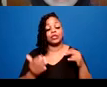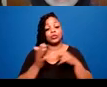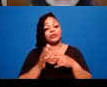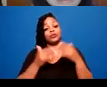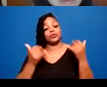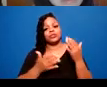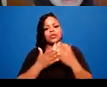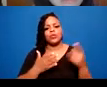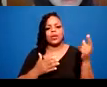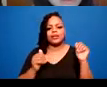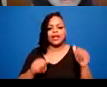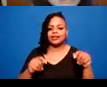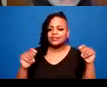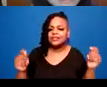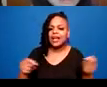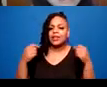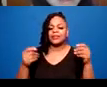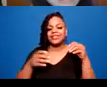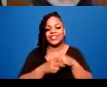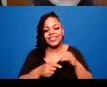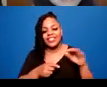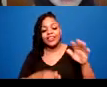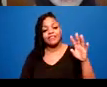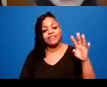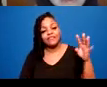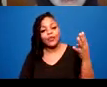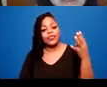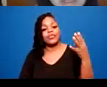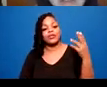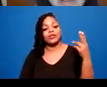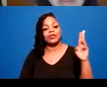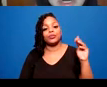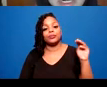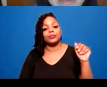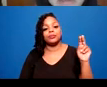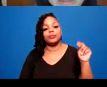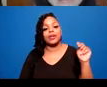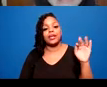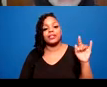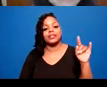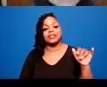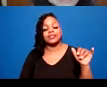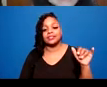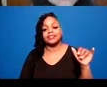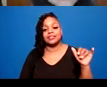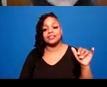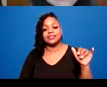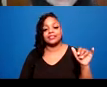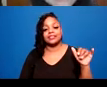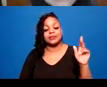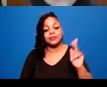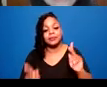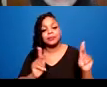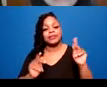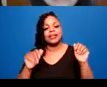through showing and receiving appreciation and celebrating successes and mistakes too.